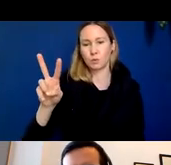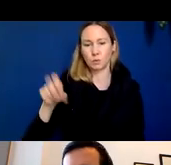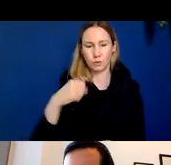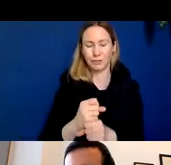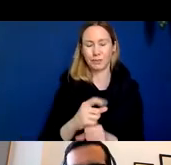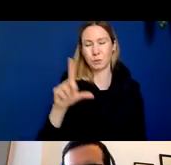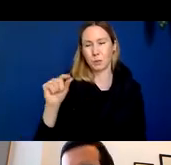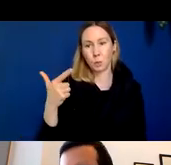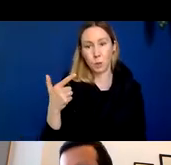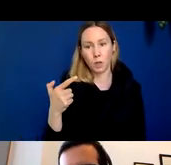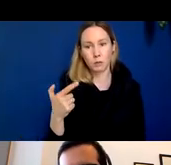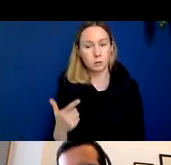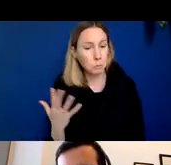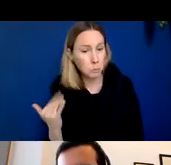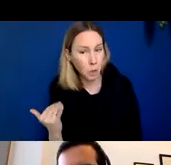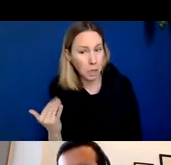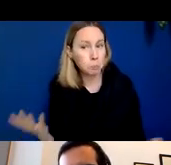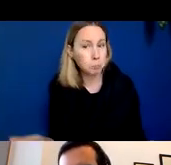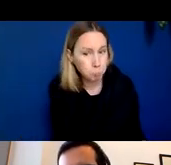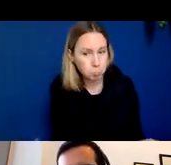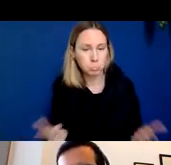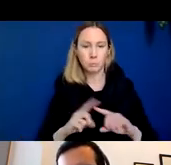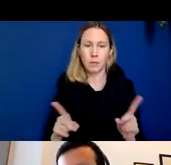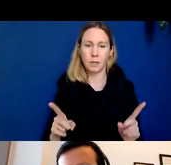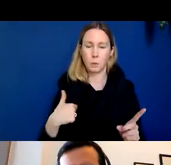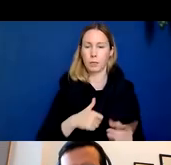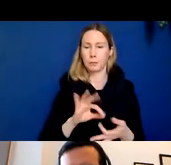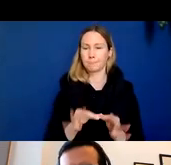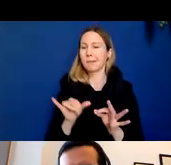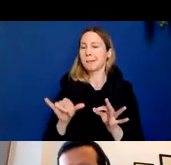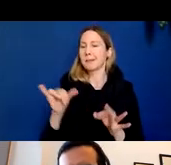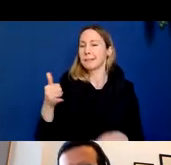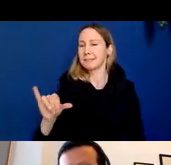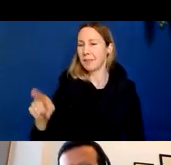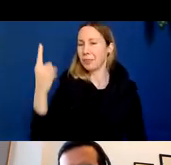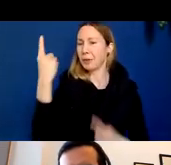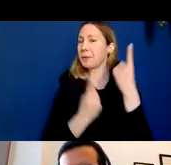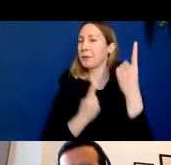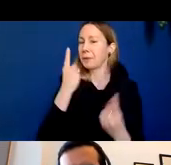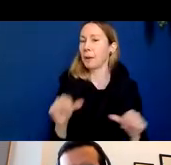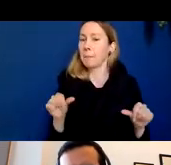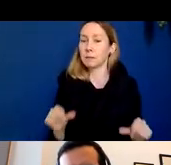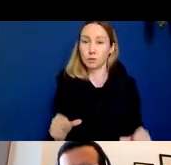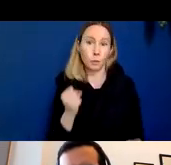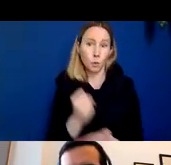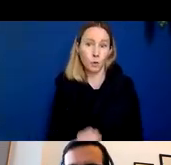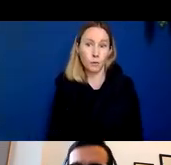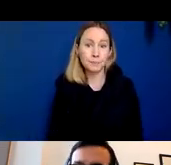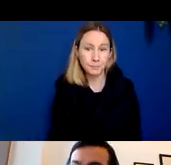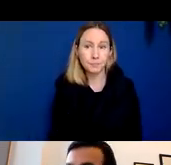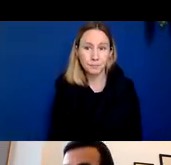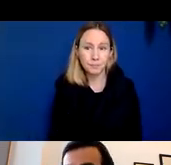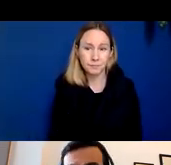and it's unclear what that means but the interpretation of that is that they're still actively considering the possibility of approval for this drug so